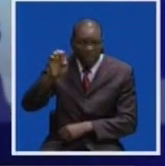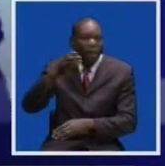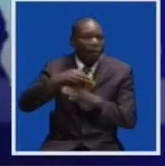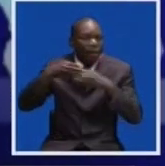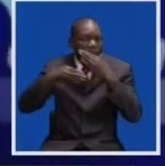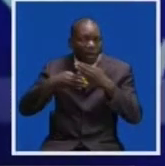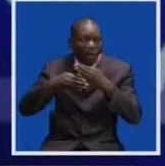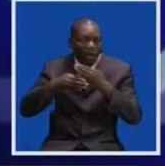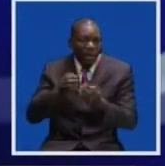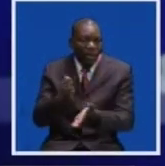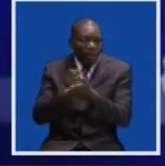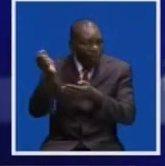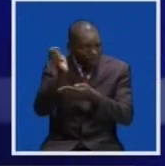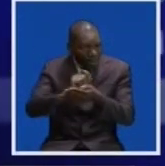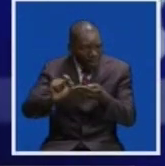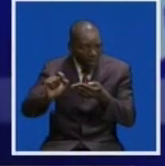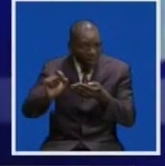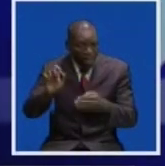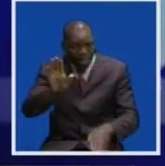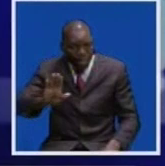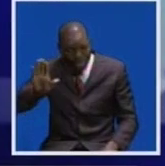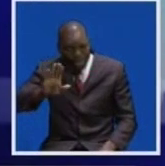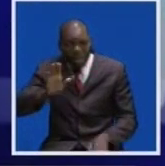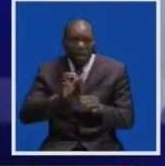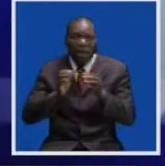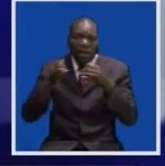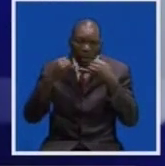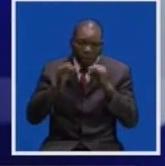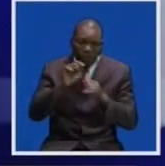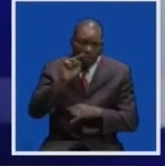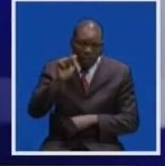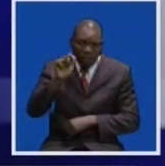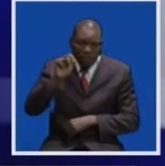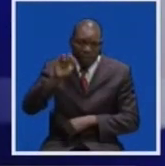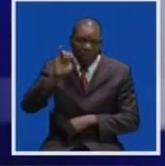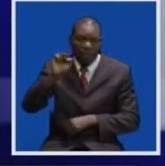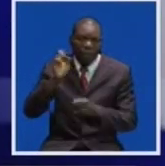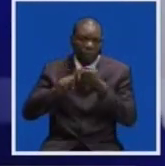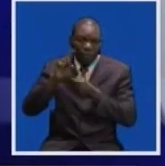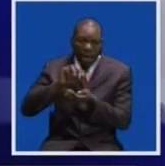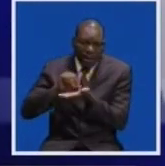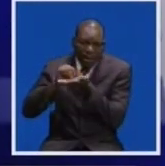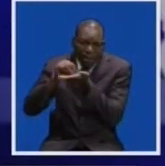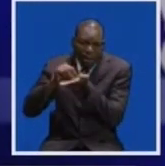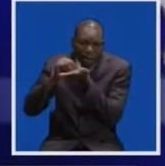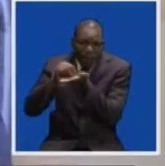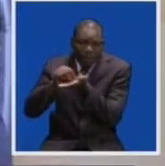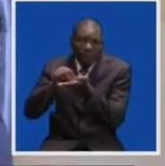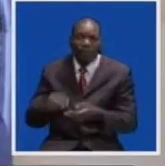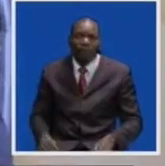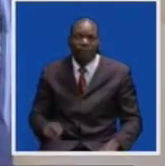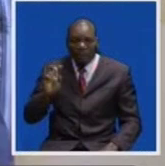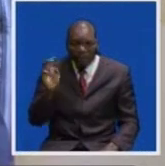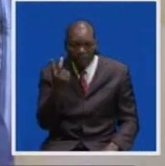Mukwambuyu Katungu confirmed the development to Zaniss in Mongu today. The second one is